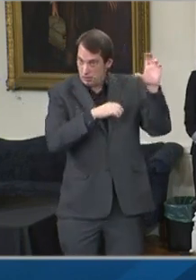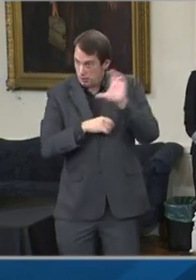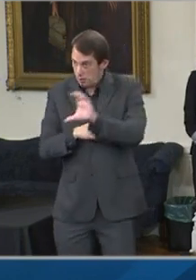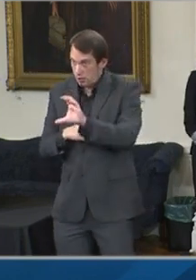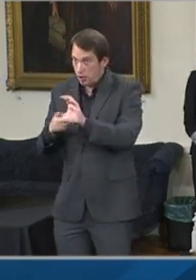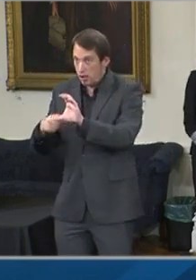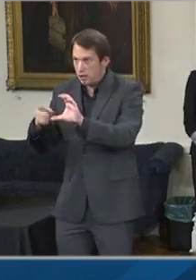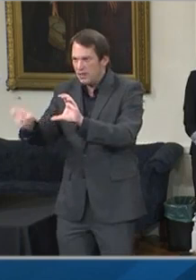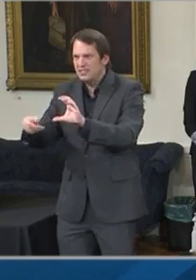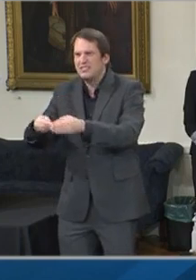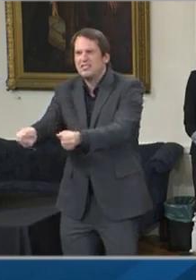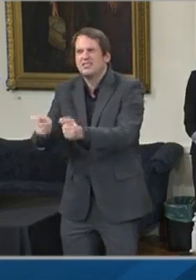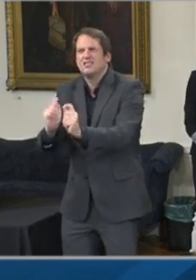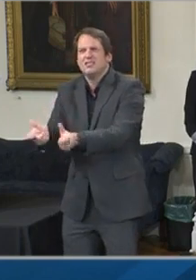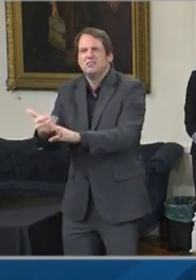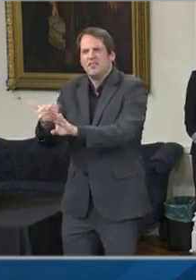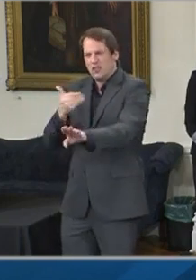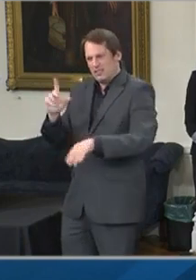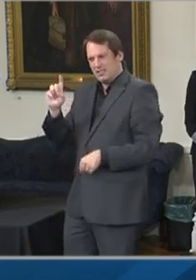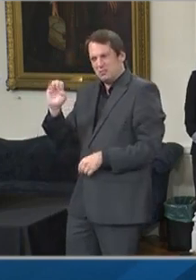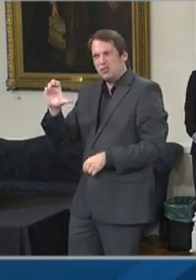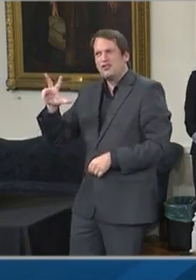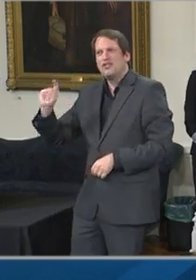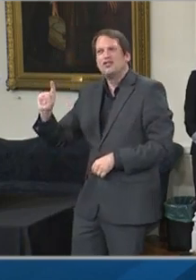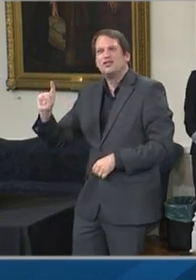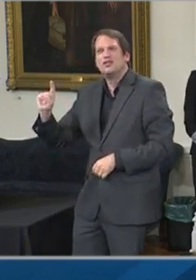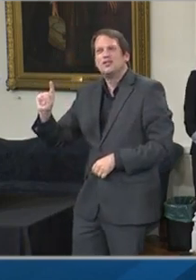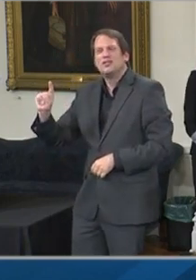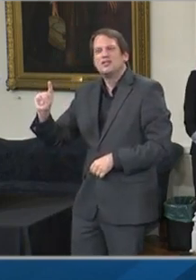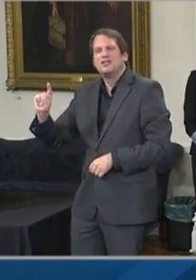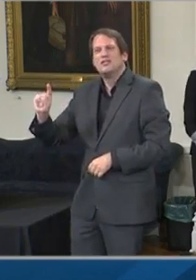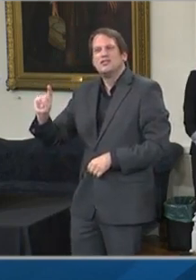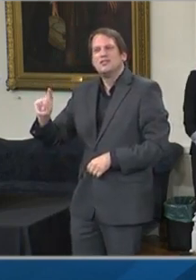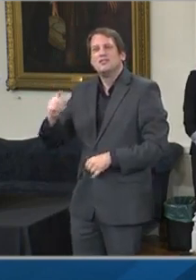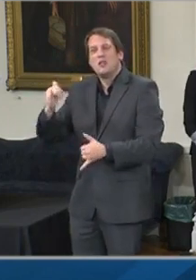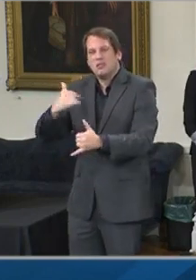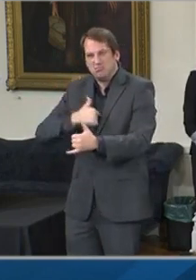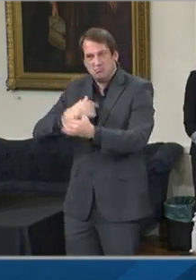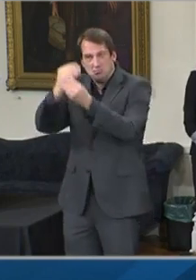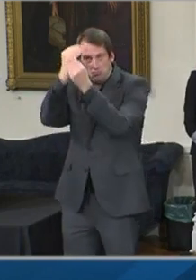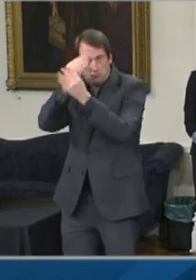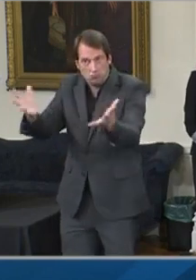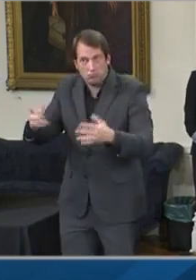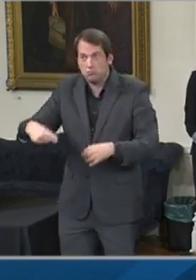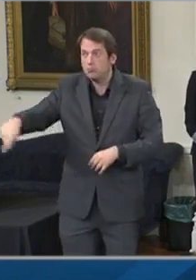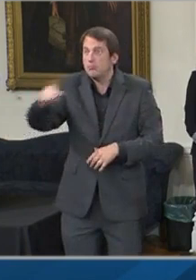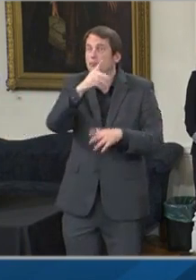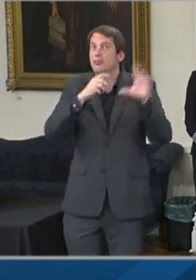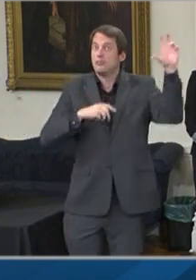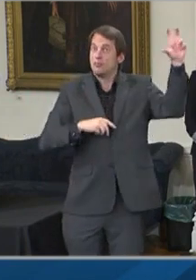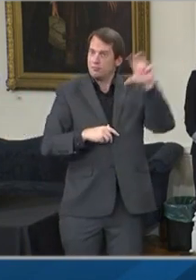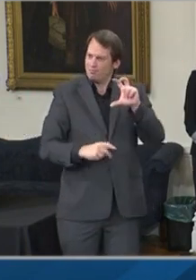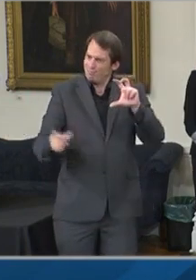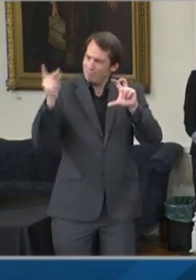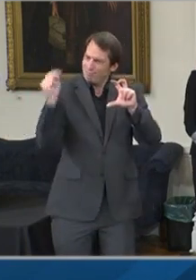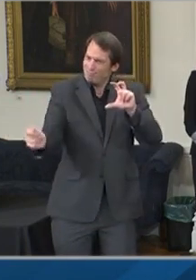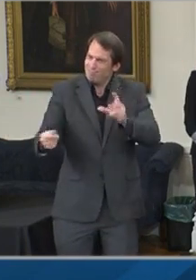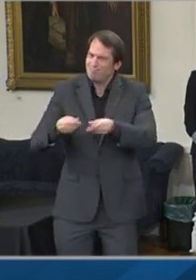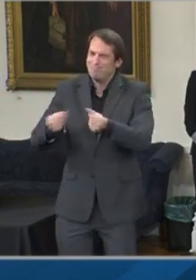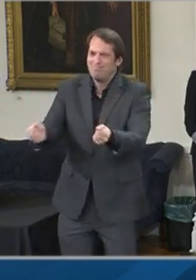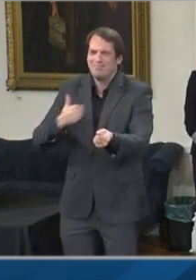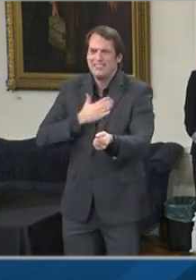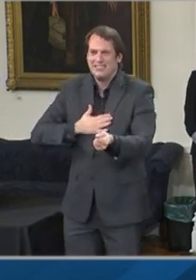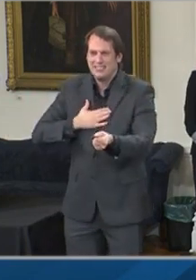and so we're calling on all of the local jurisdictions to consider matching these new state investments